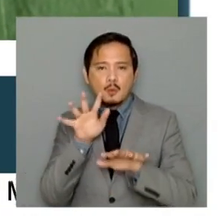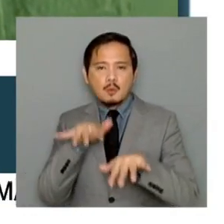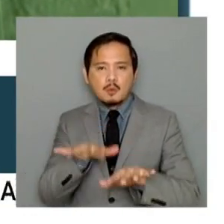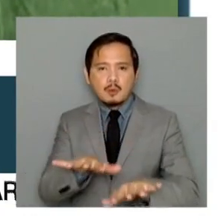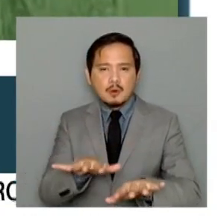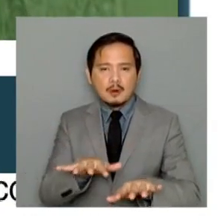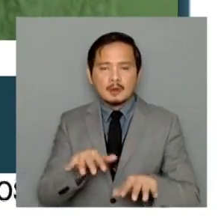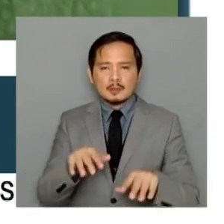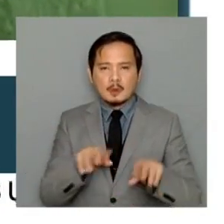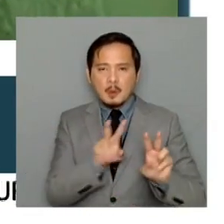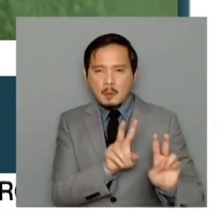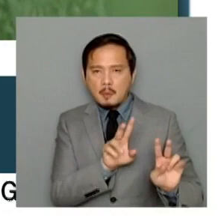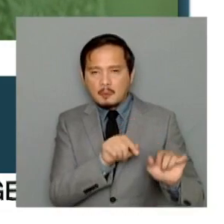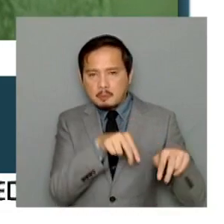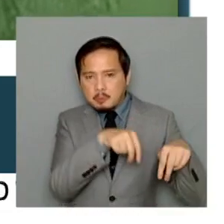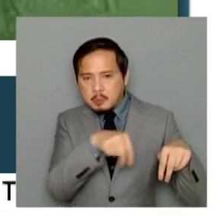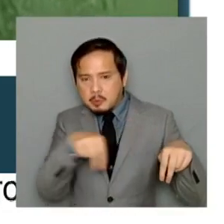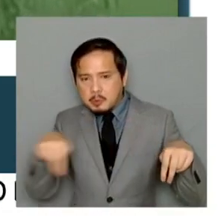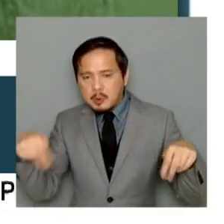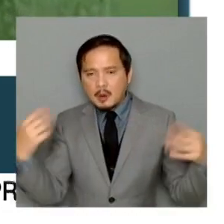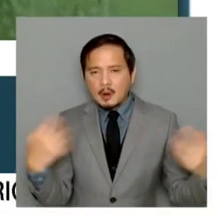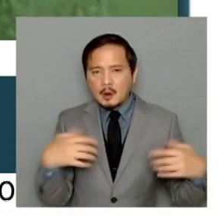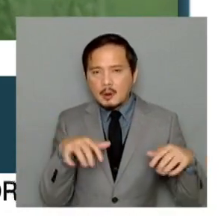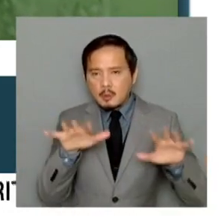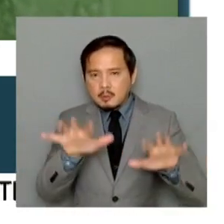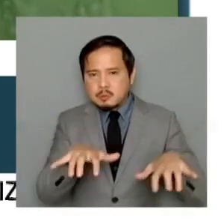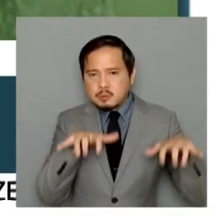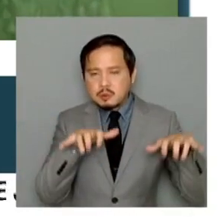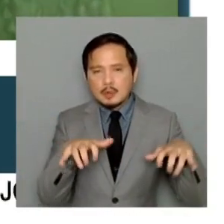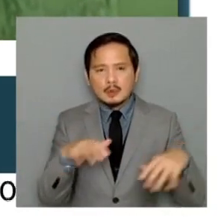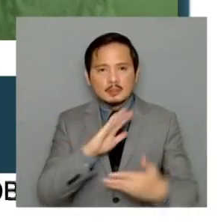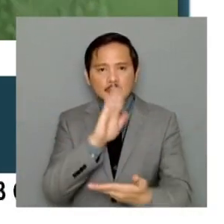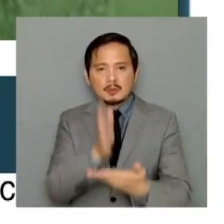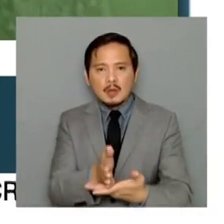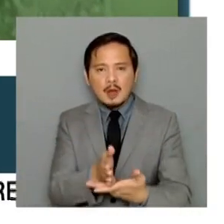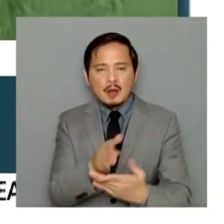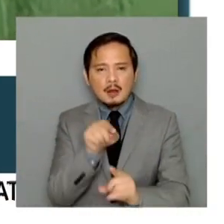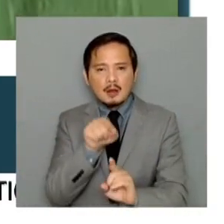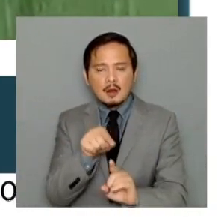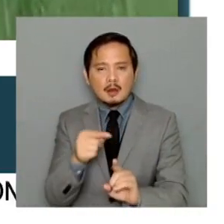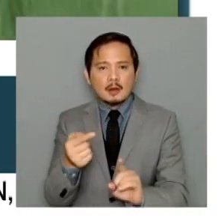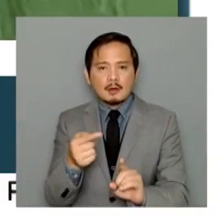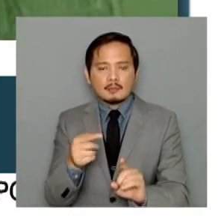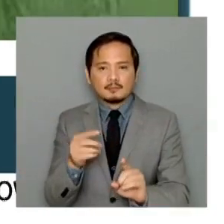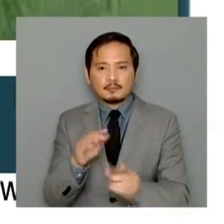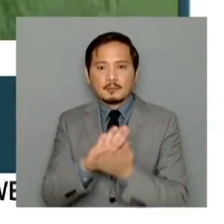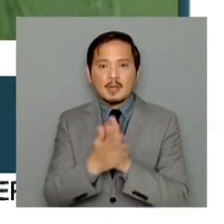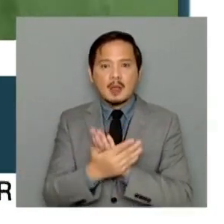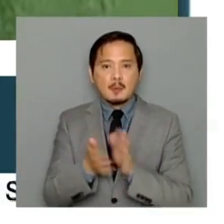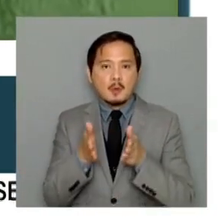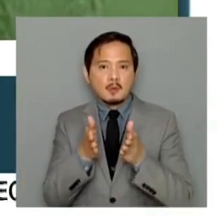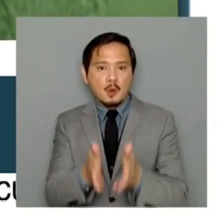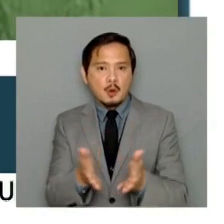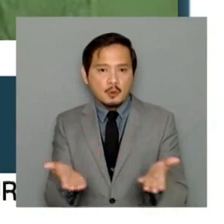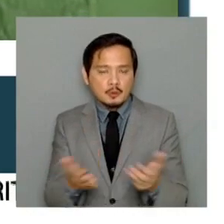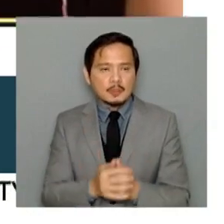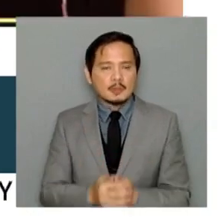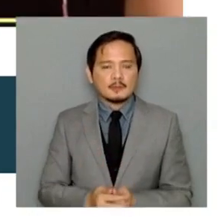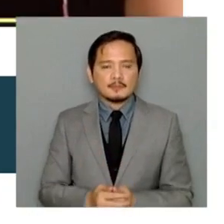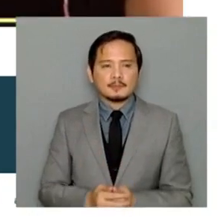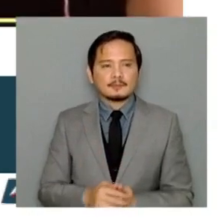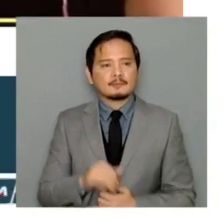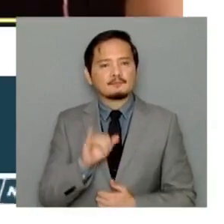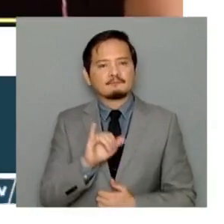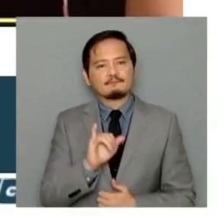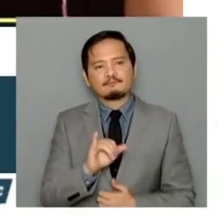being converted into a road for the jetty port. And as I understand, Heidi, this is not